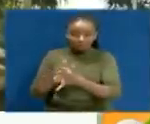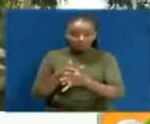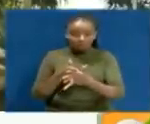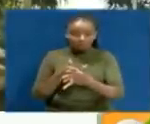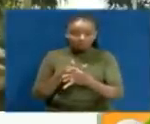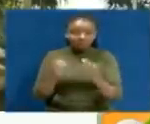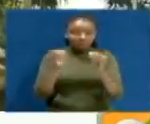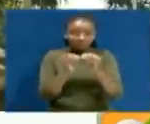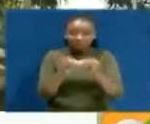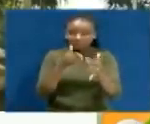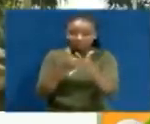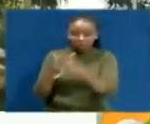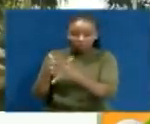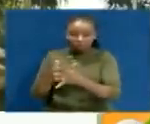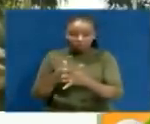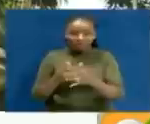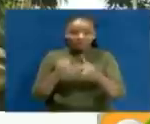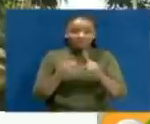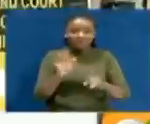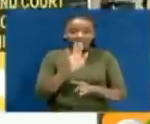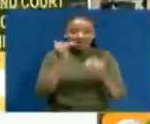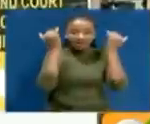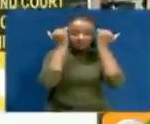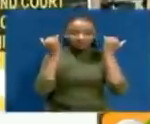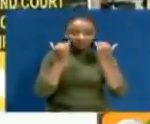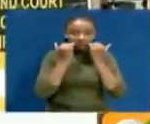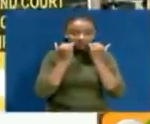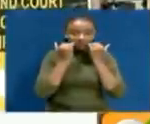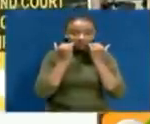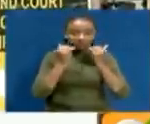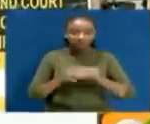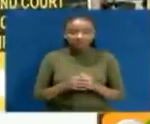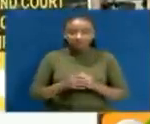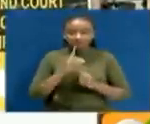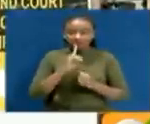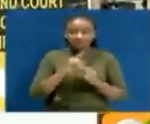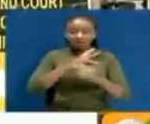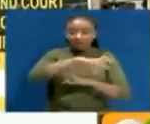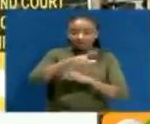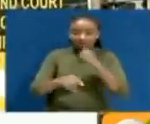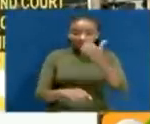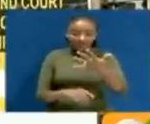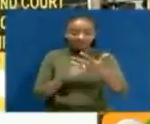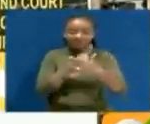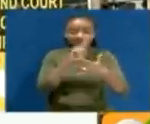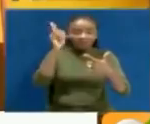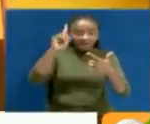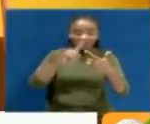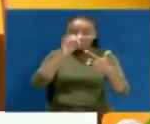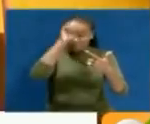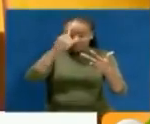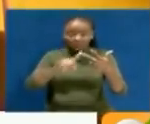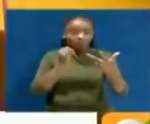whatever nature, the judiciary leadership closed all courts in the five disease-infected counties of Nairobi, Kiambu, Nakuru,